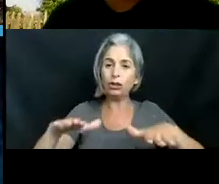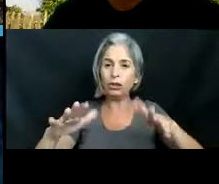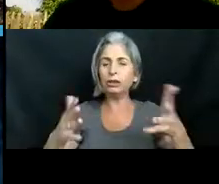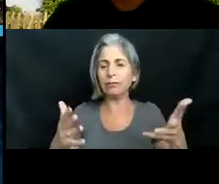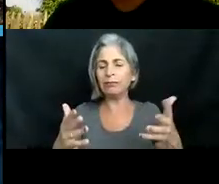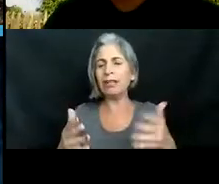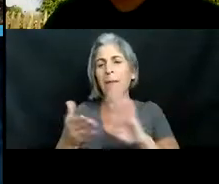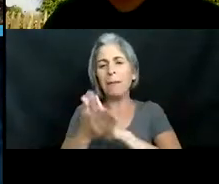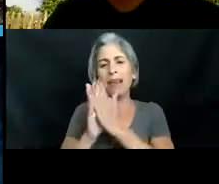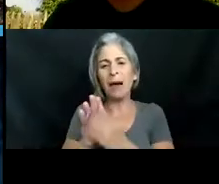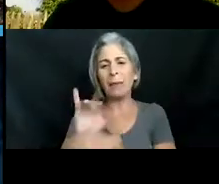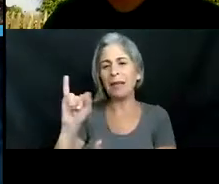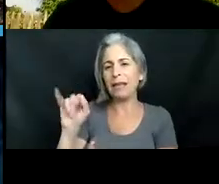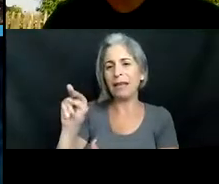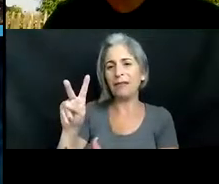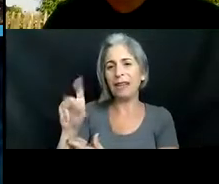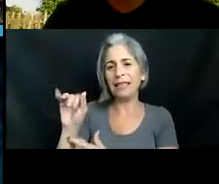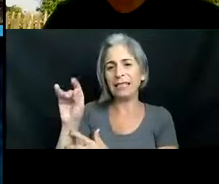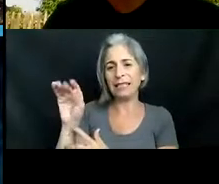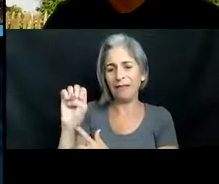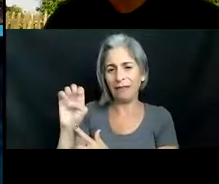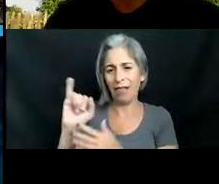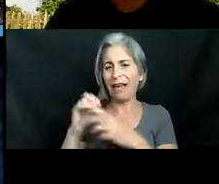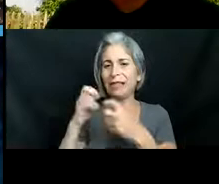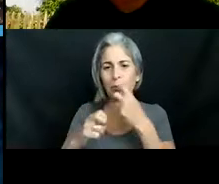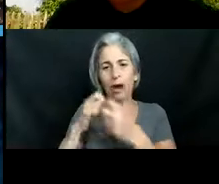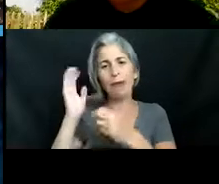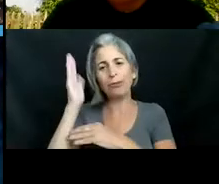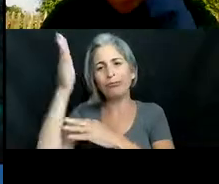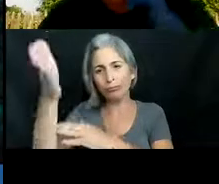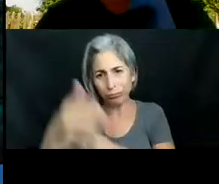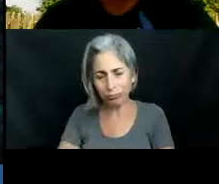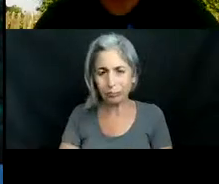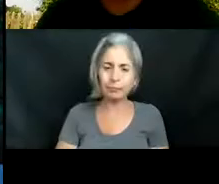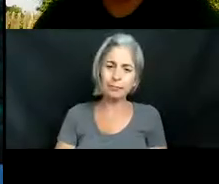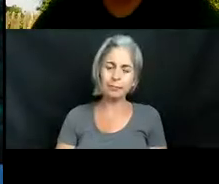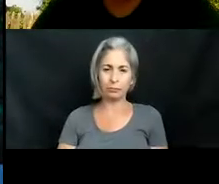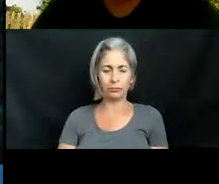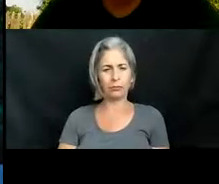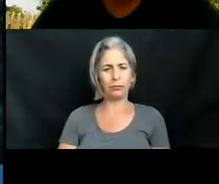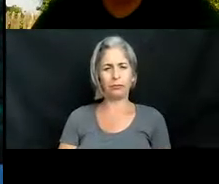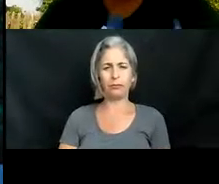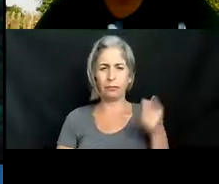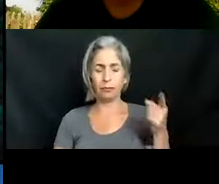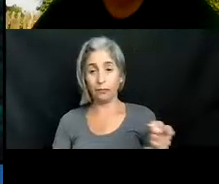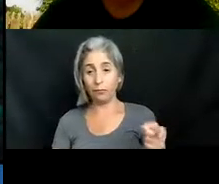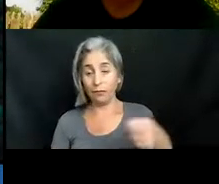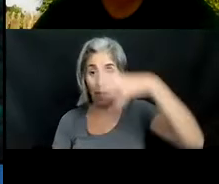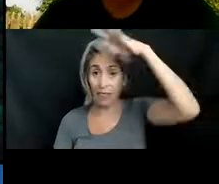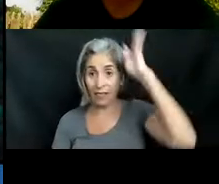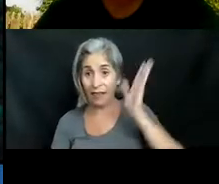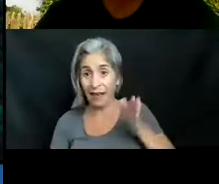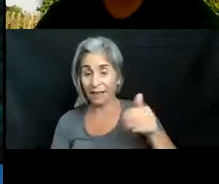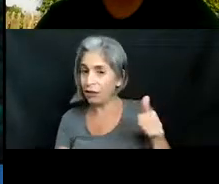um so that is a problem down the line so uh lionfish are the first marine